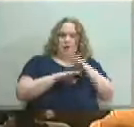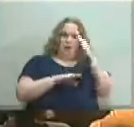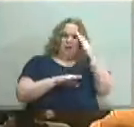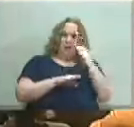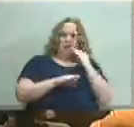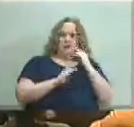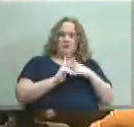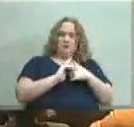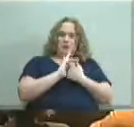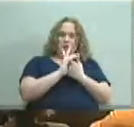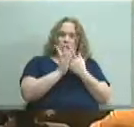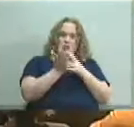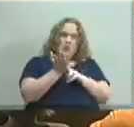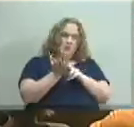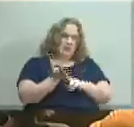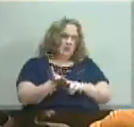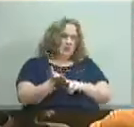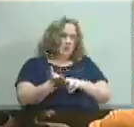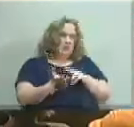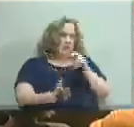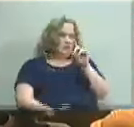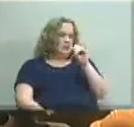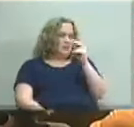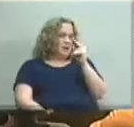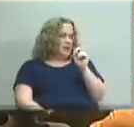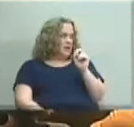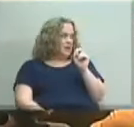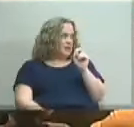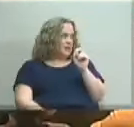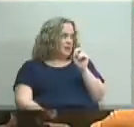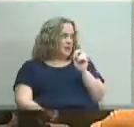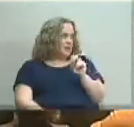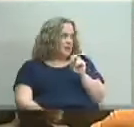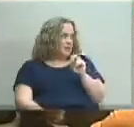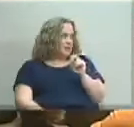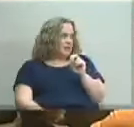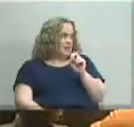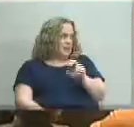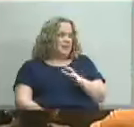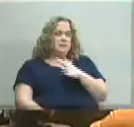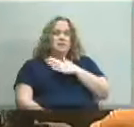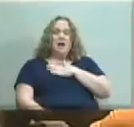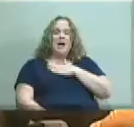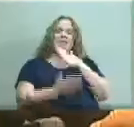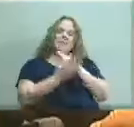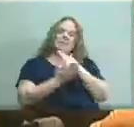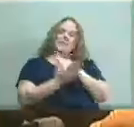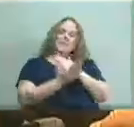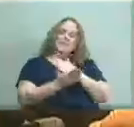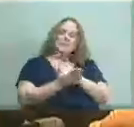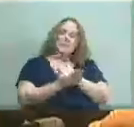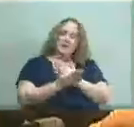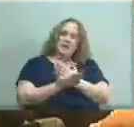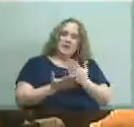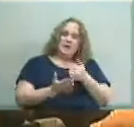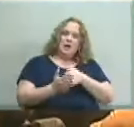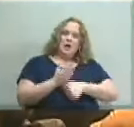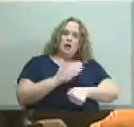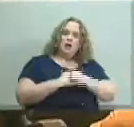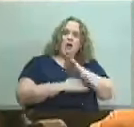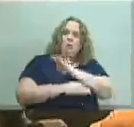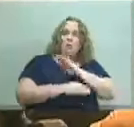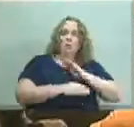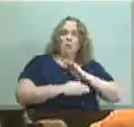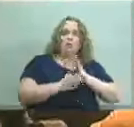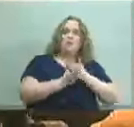so diane do you have a that was my it's on my list of things that i'm asking for underboard requests